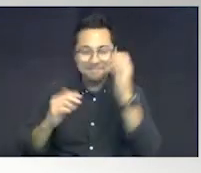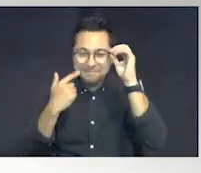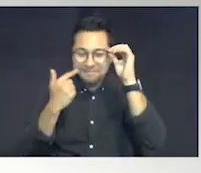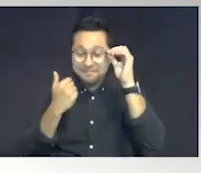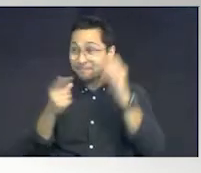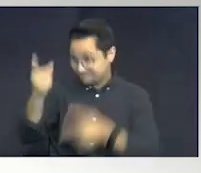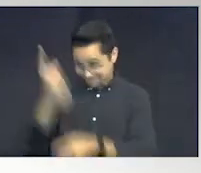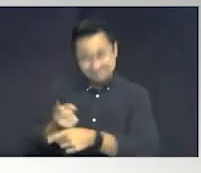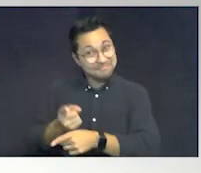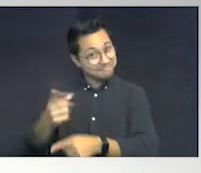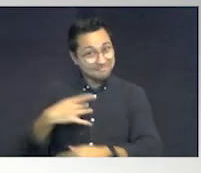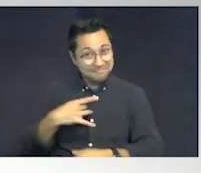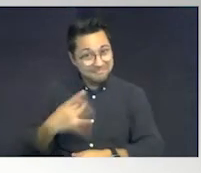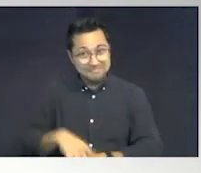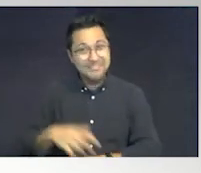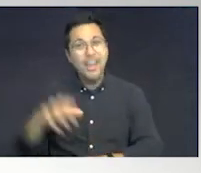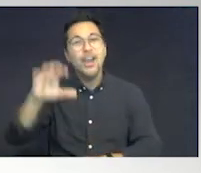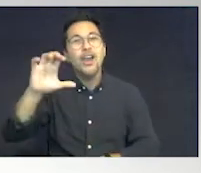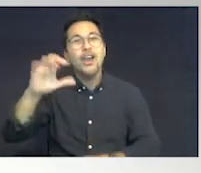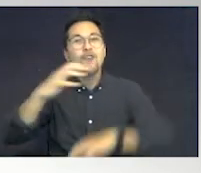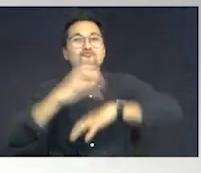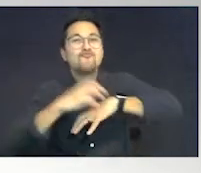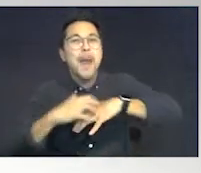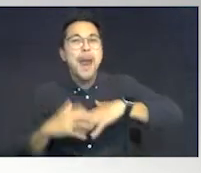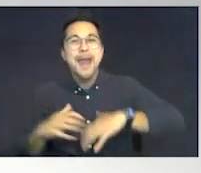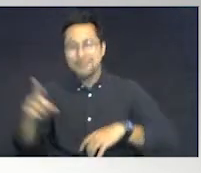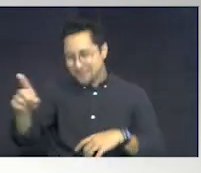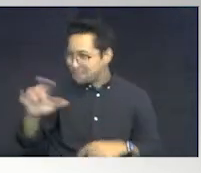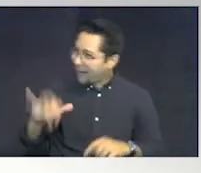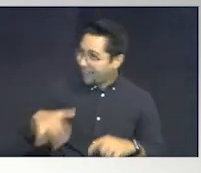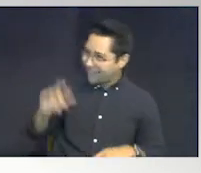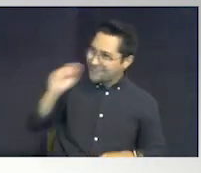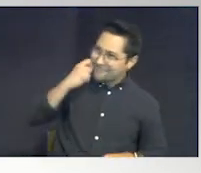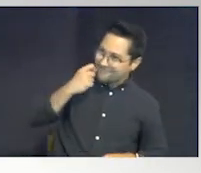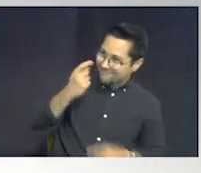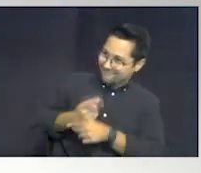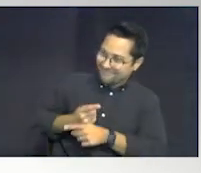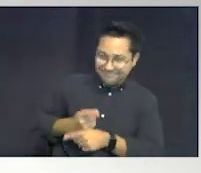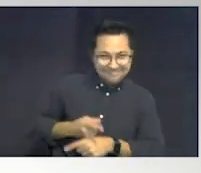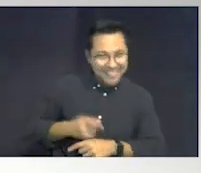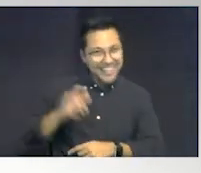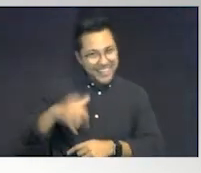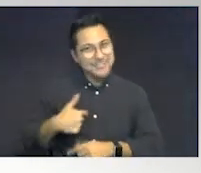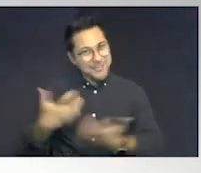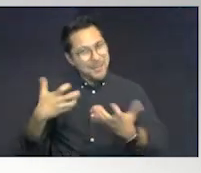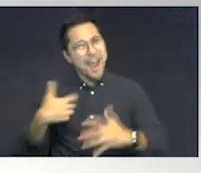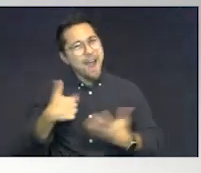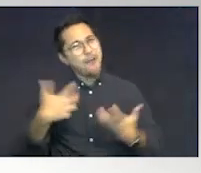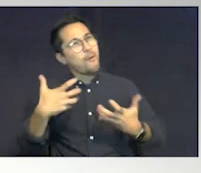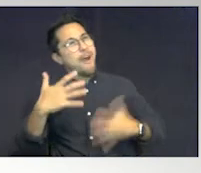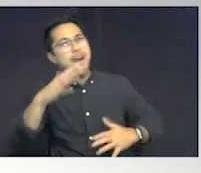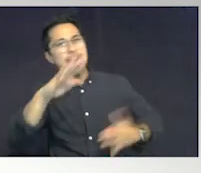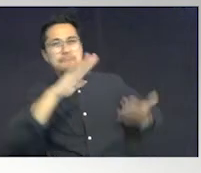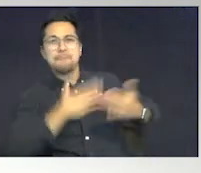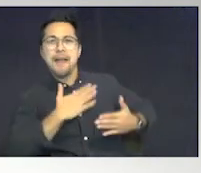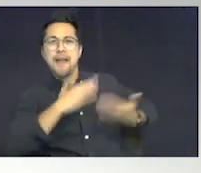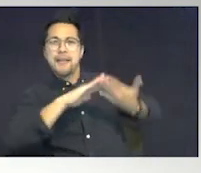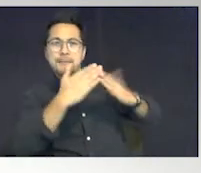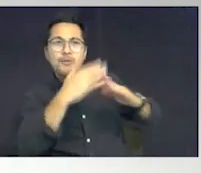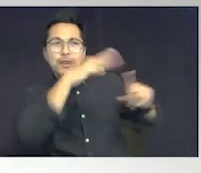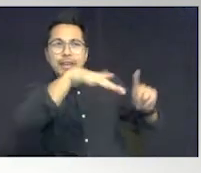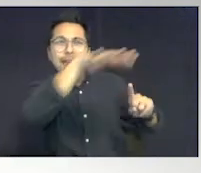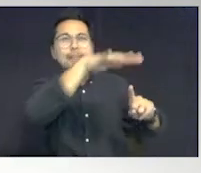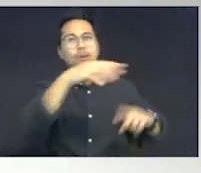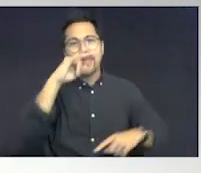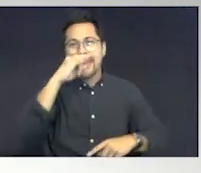You are right. He does not like grace. But how cool is that? That's what I want. I want the kids